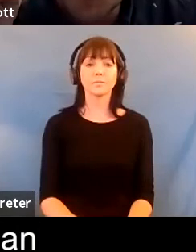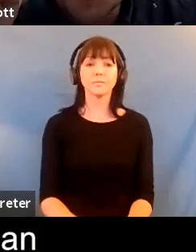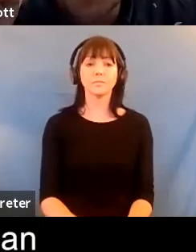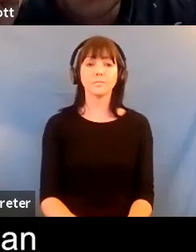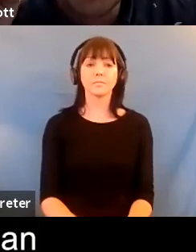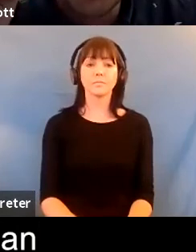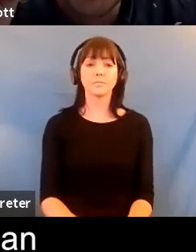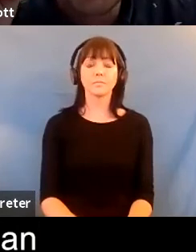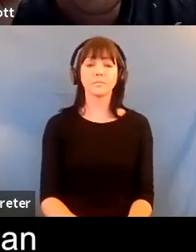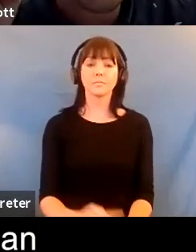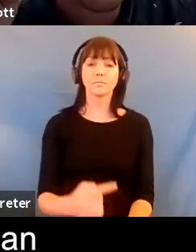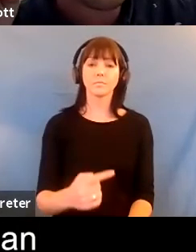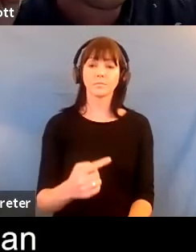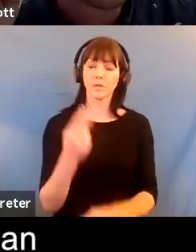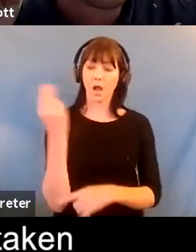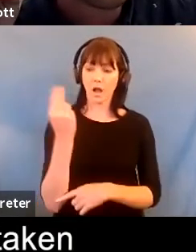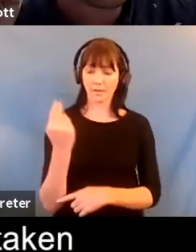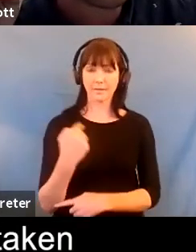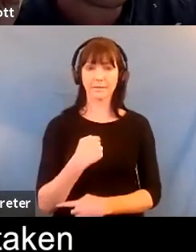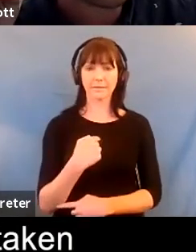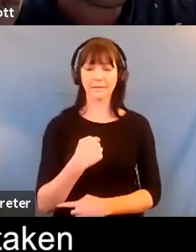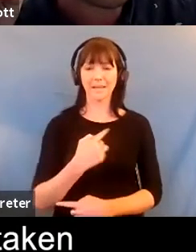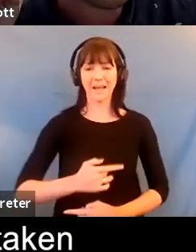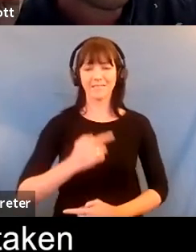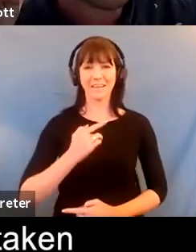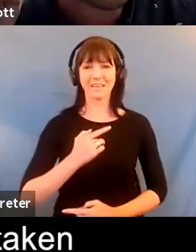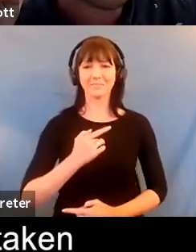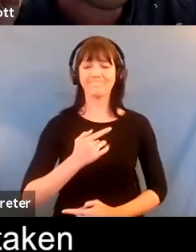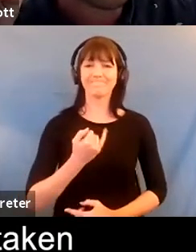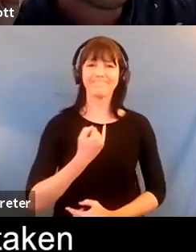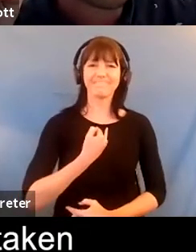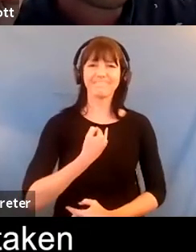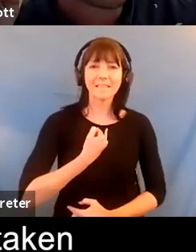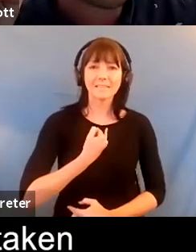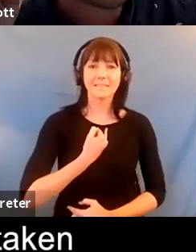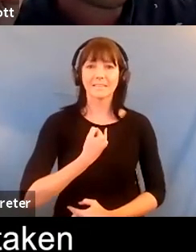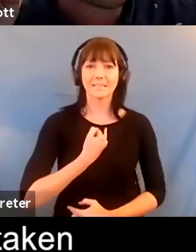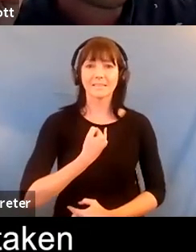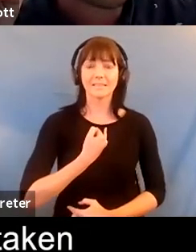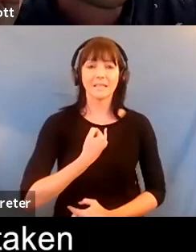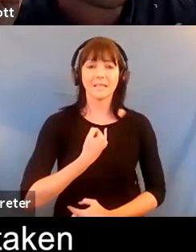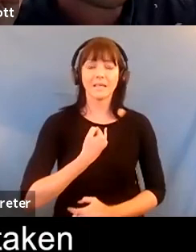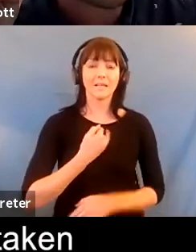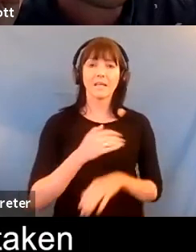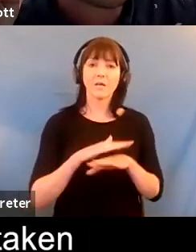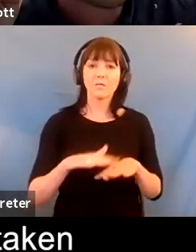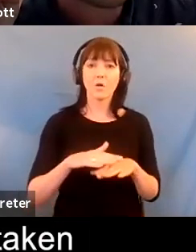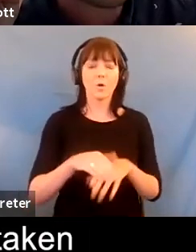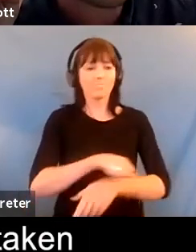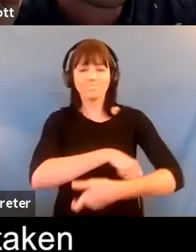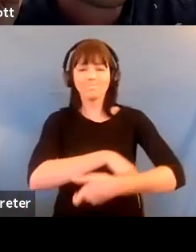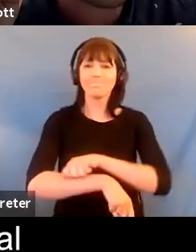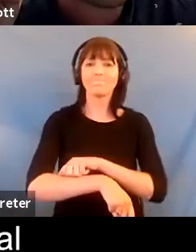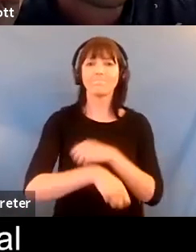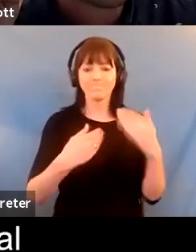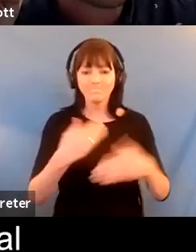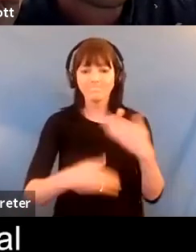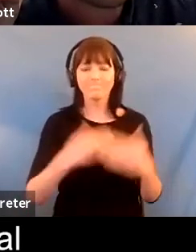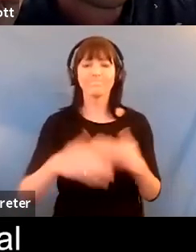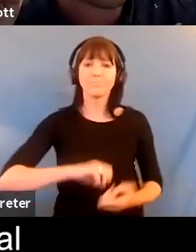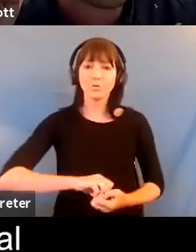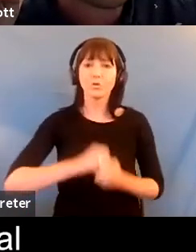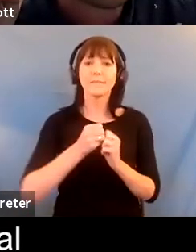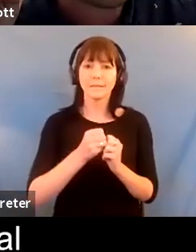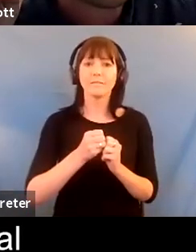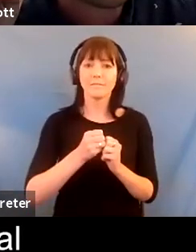as an artist i feel slightly guilty that i probably haven't sort of um you know taken my own medicine and been as creative as i should have been